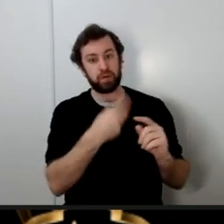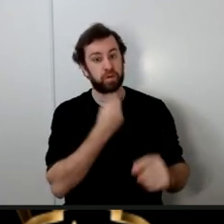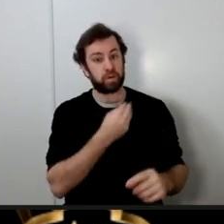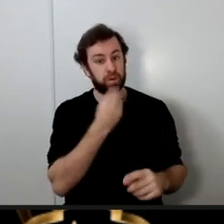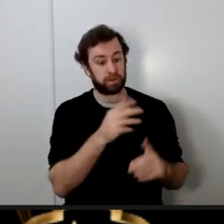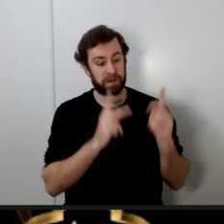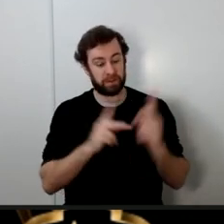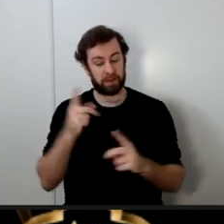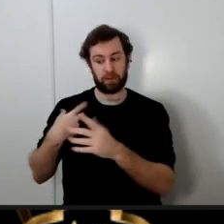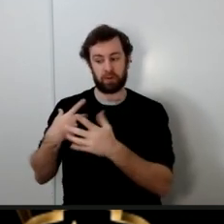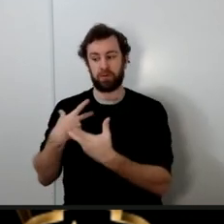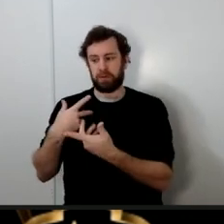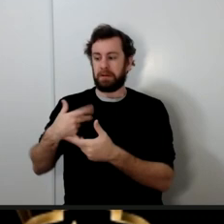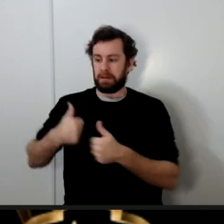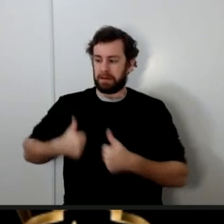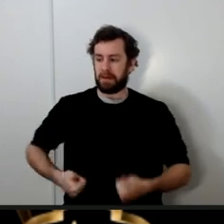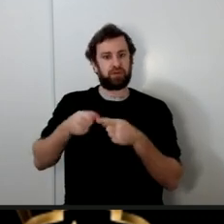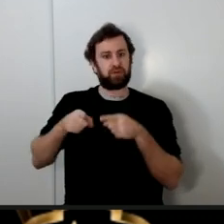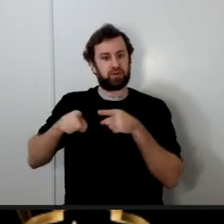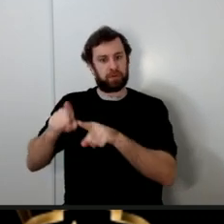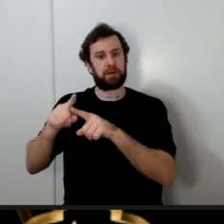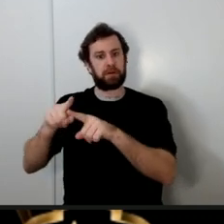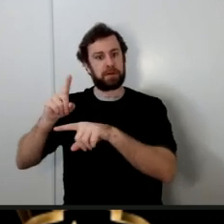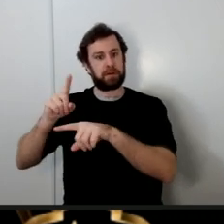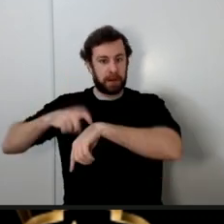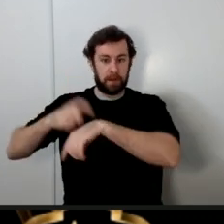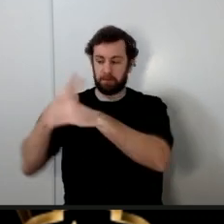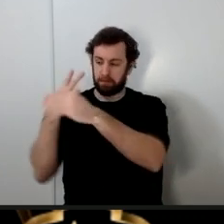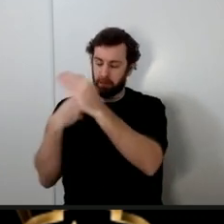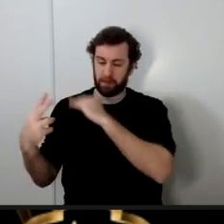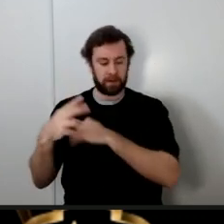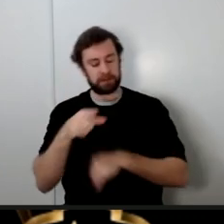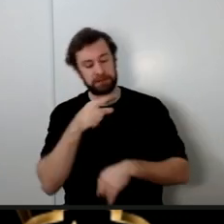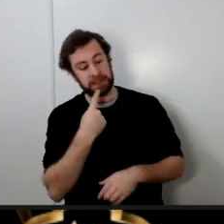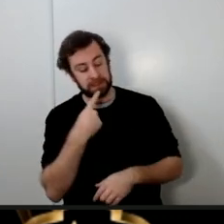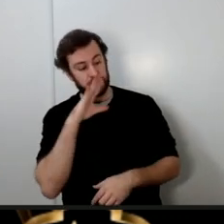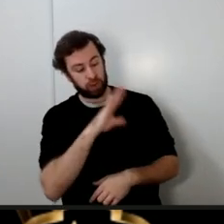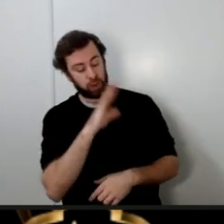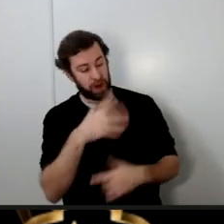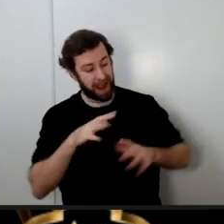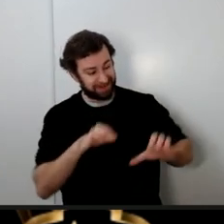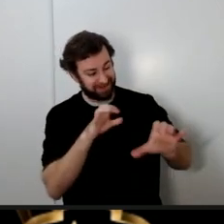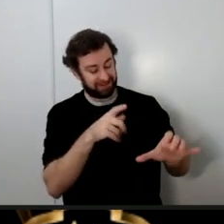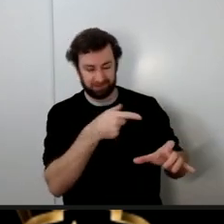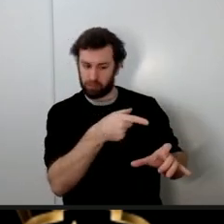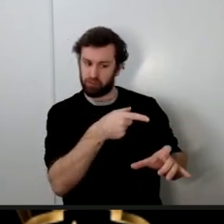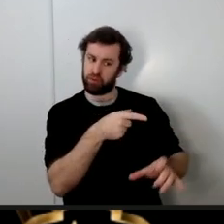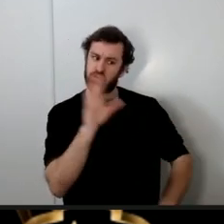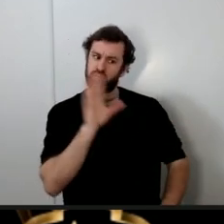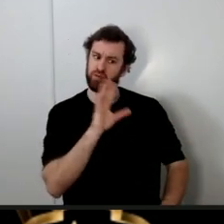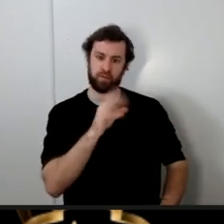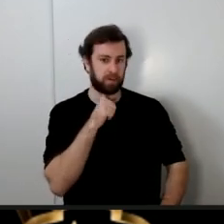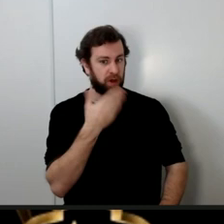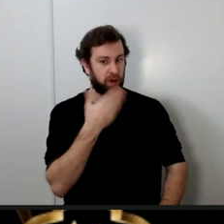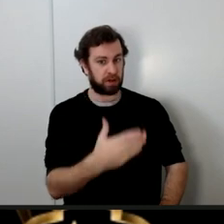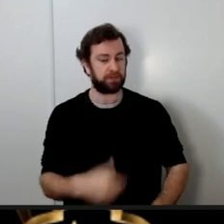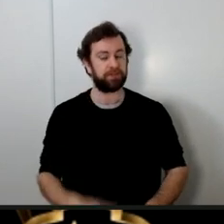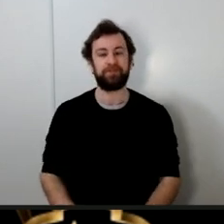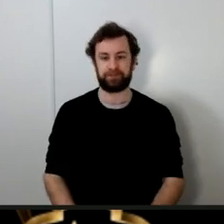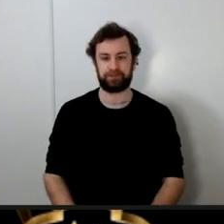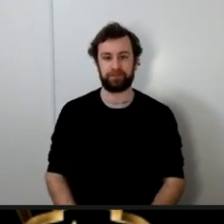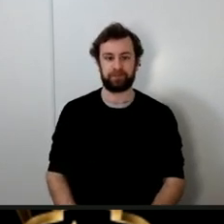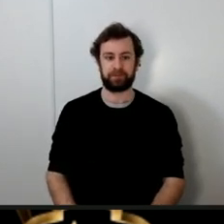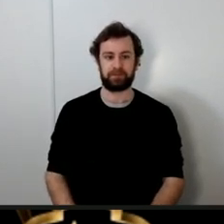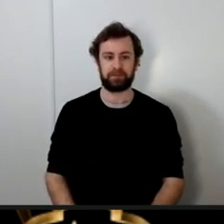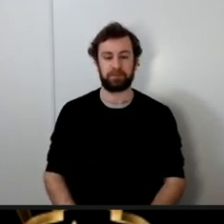prophet and rebukes them for what their ancestors did Allah subhanahu wa ta'ala in chapter